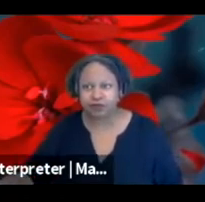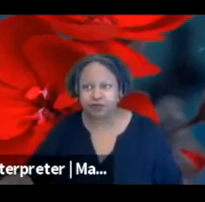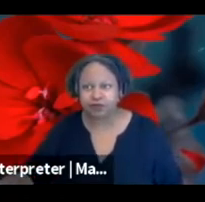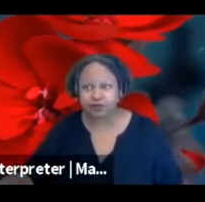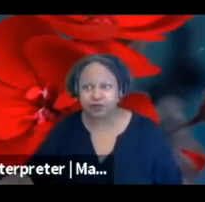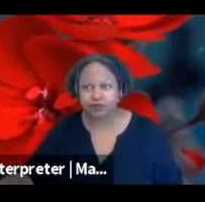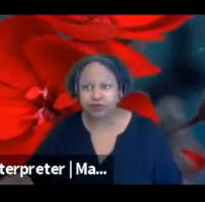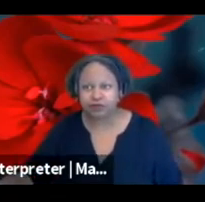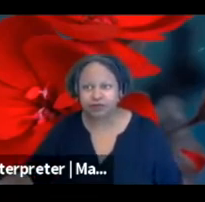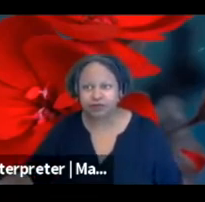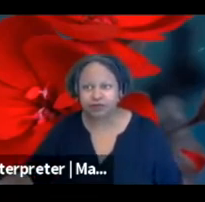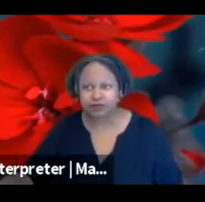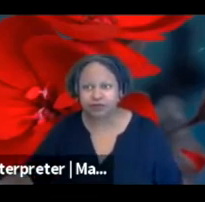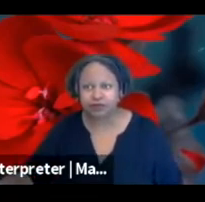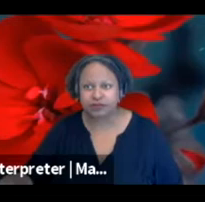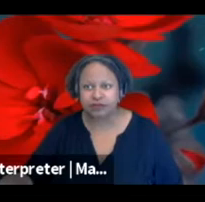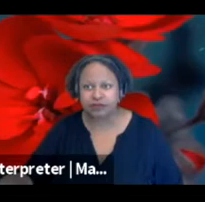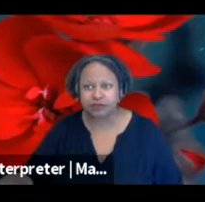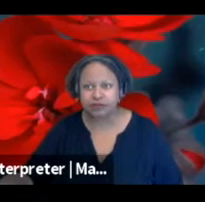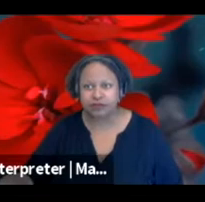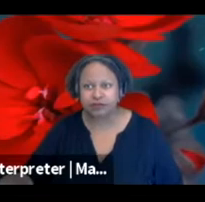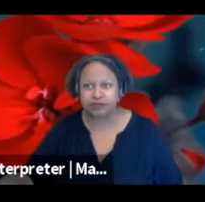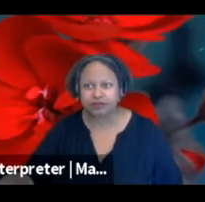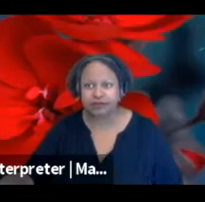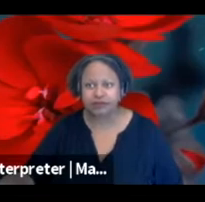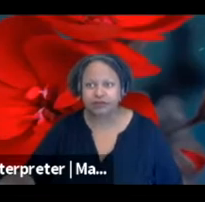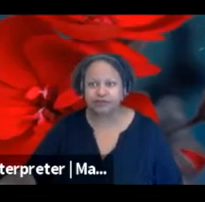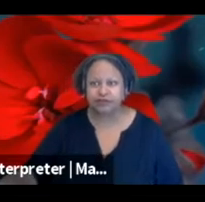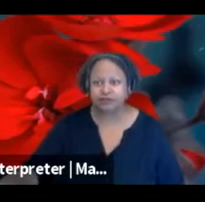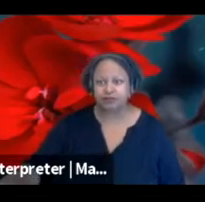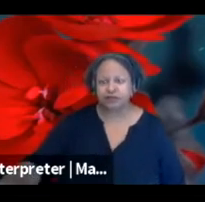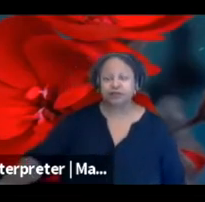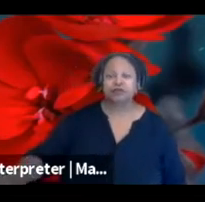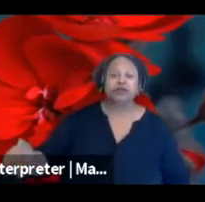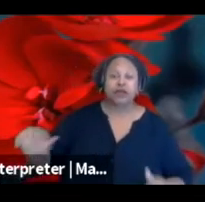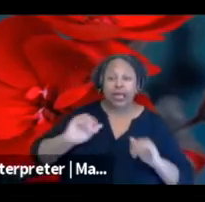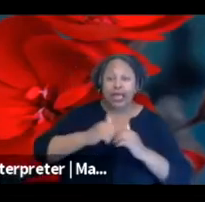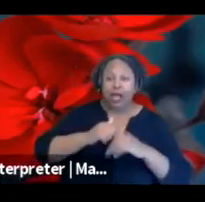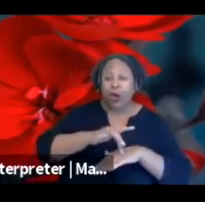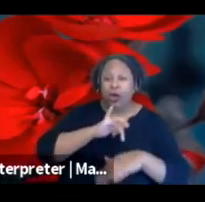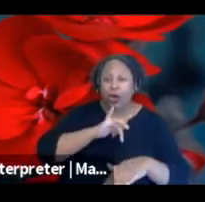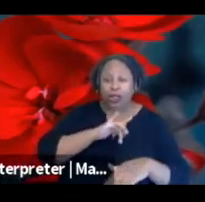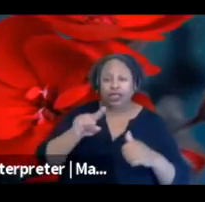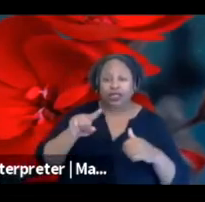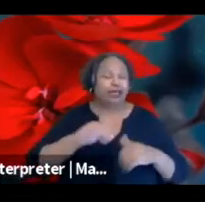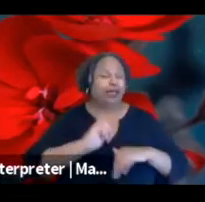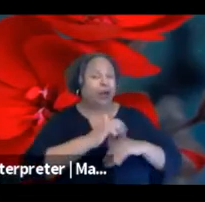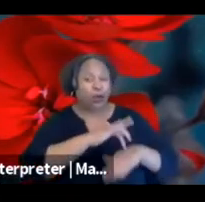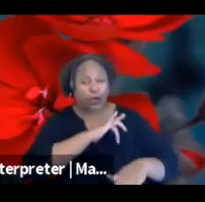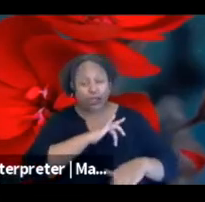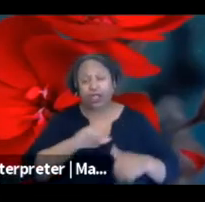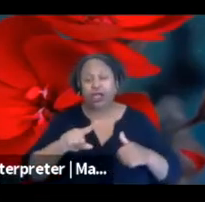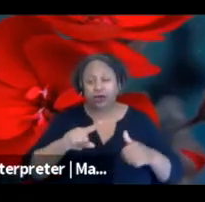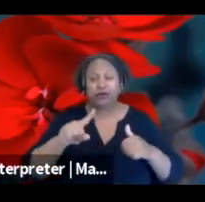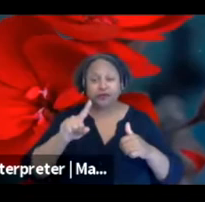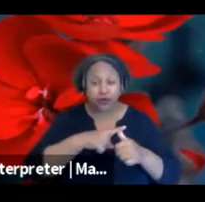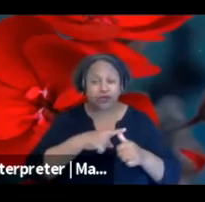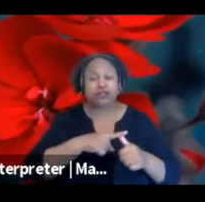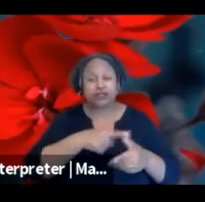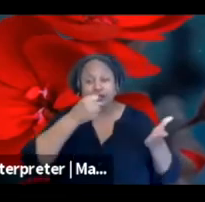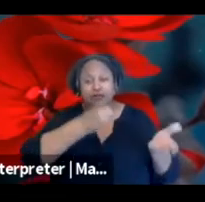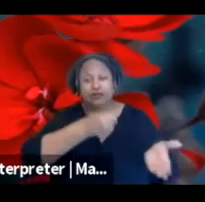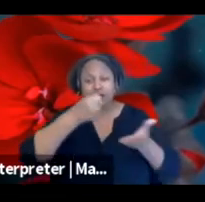Okay. How early will the first round of funding be distributed? If it's a rolling application process, how early might the first application